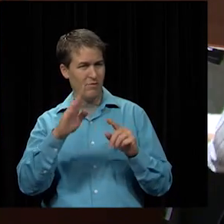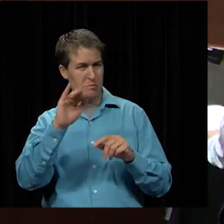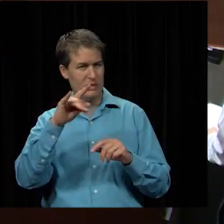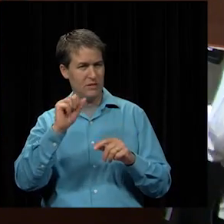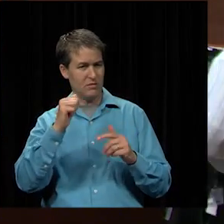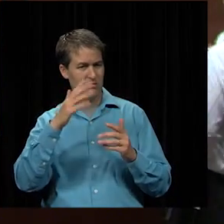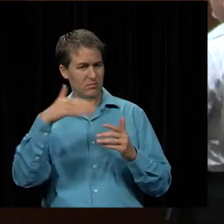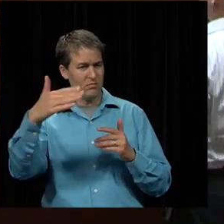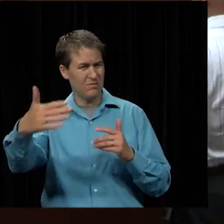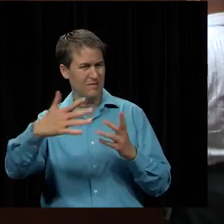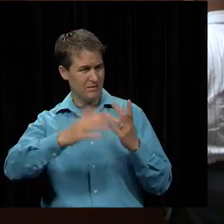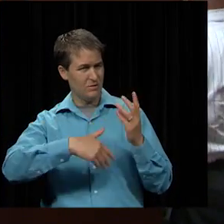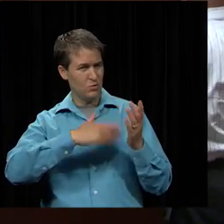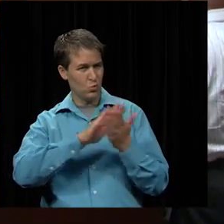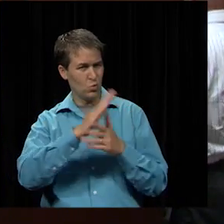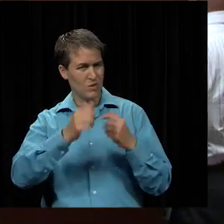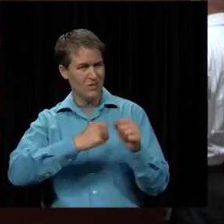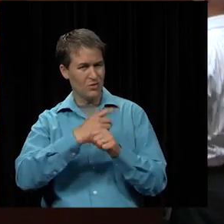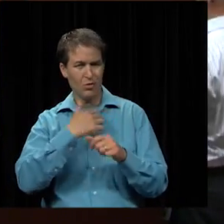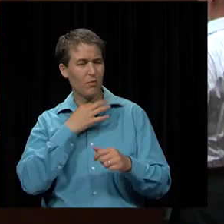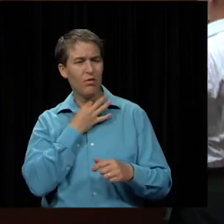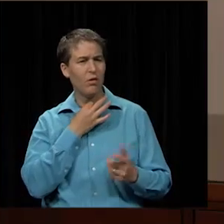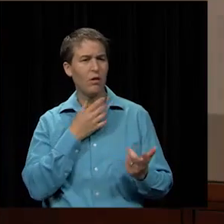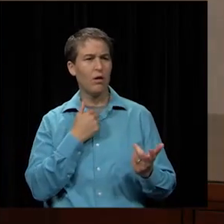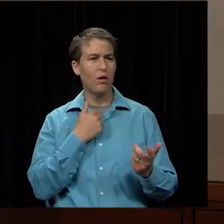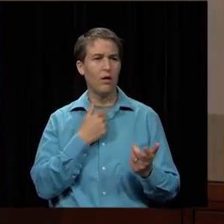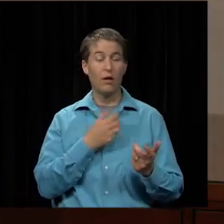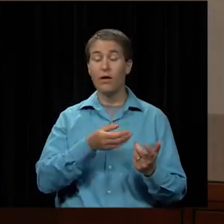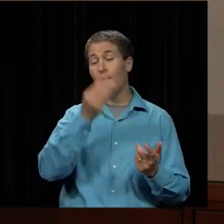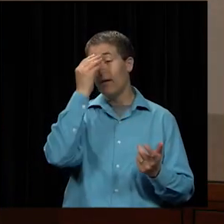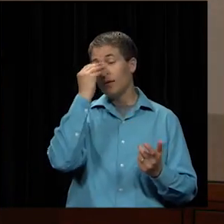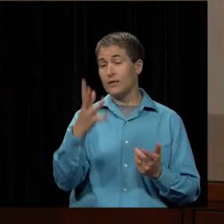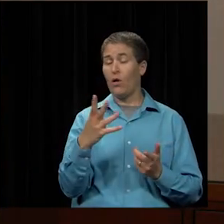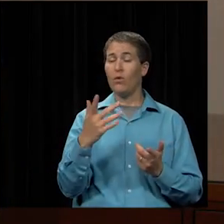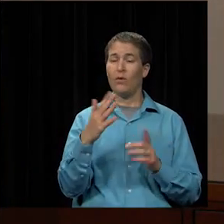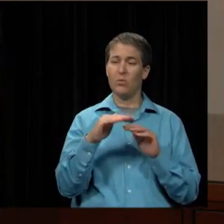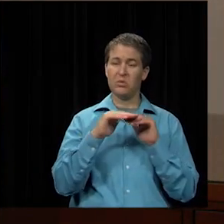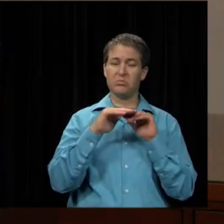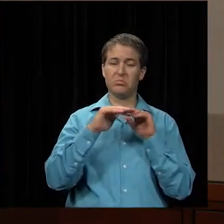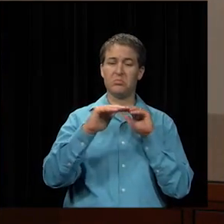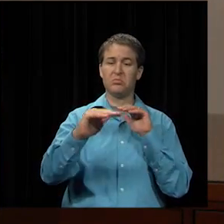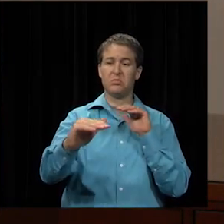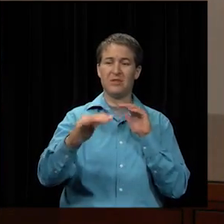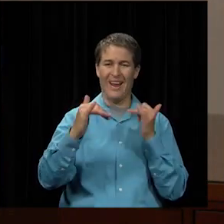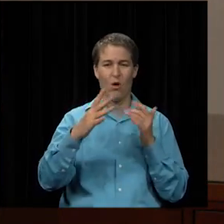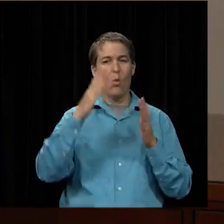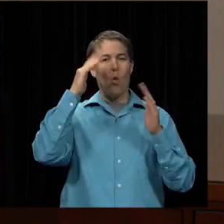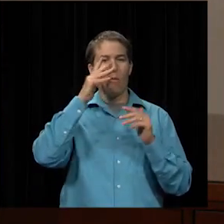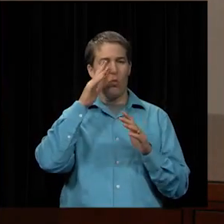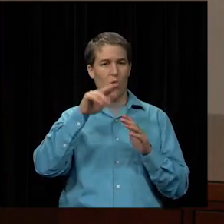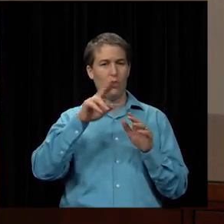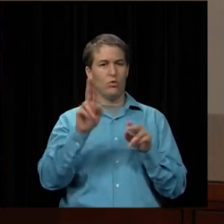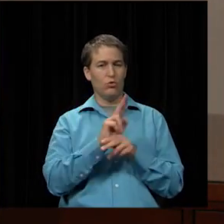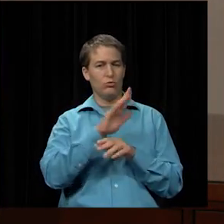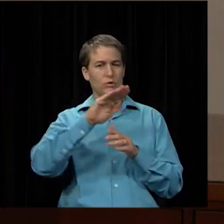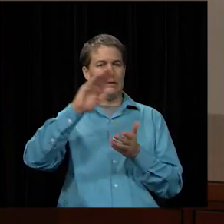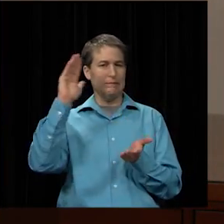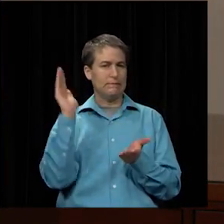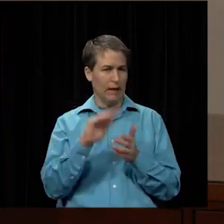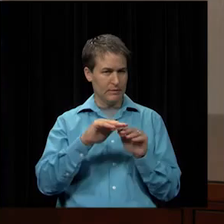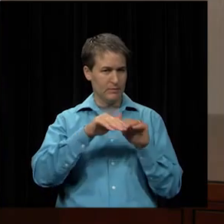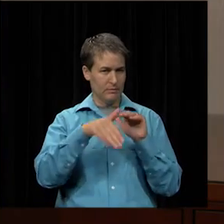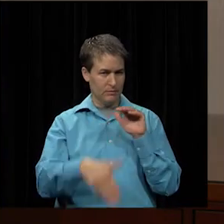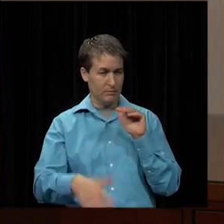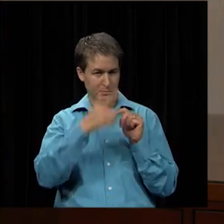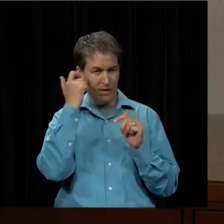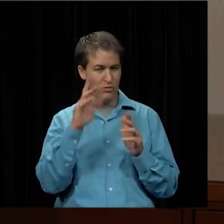for me to keep track of what we're trying to i can tell you we're turning pretty flat right now but we're hoping to start to trend down a little bit with the ipad deployment and other things